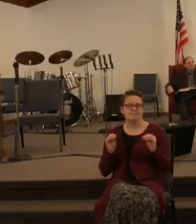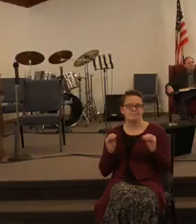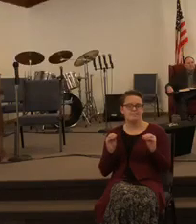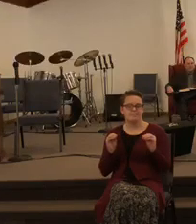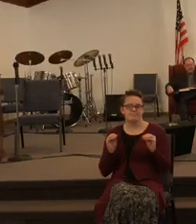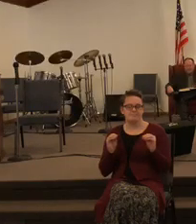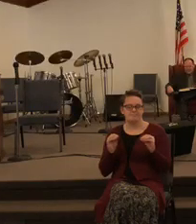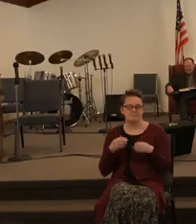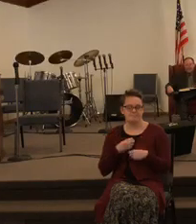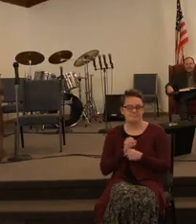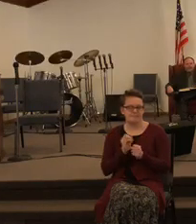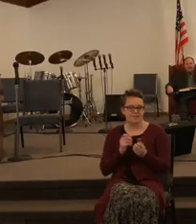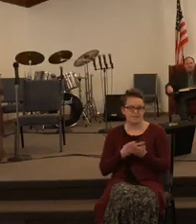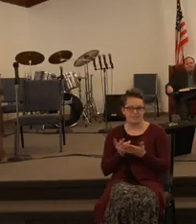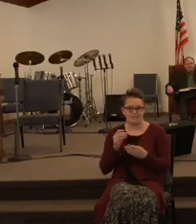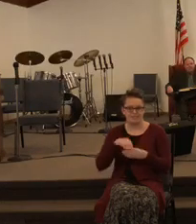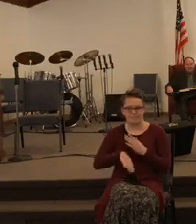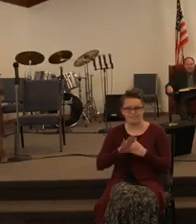failure